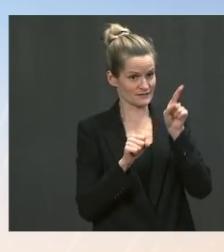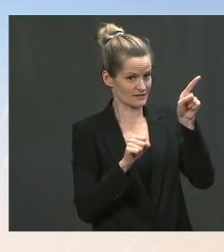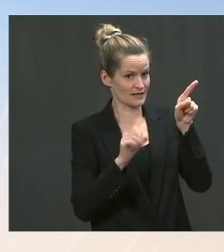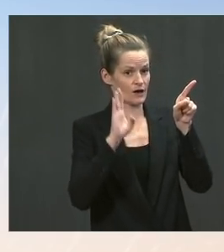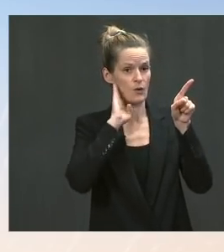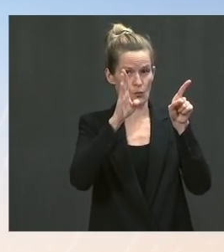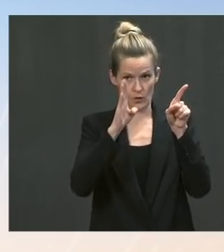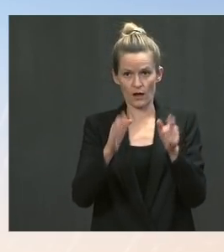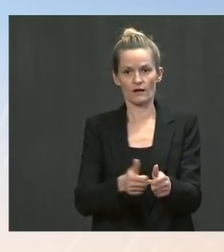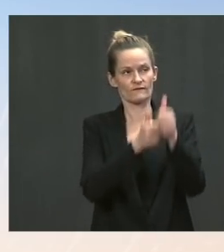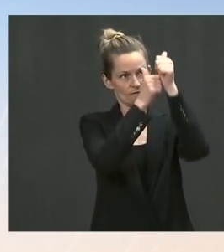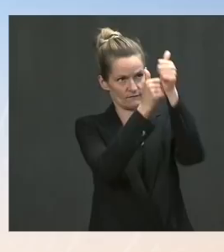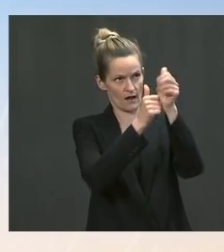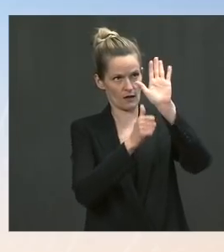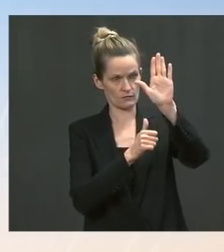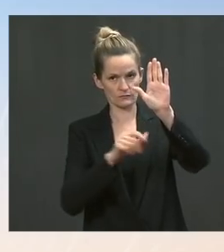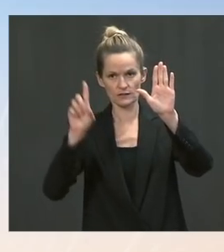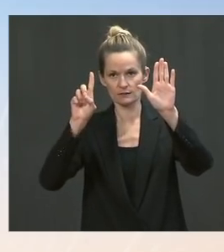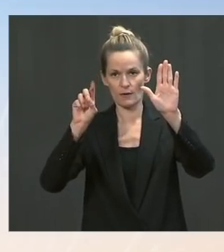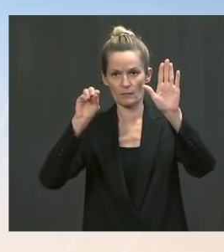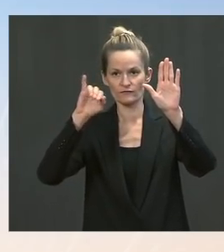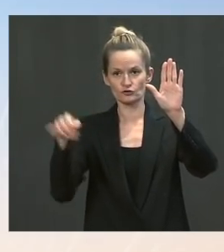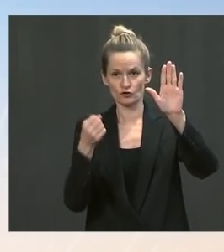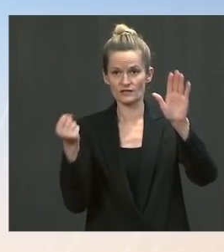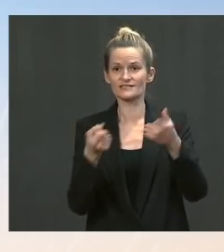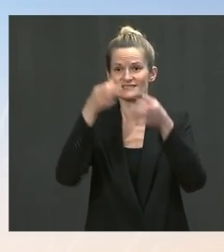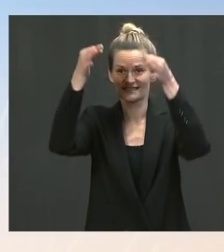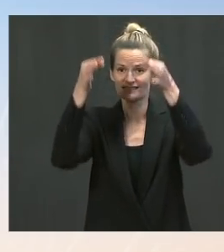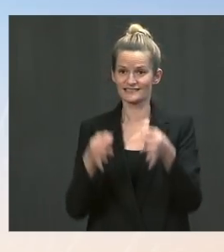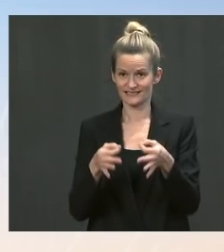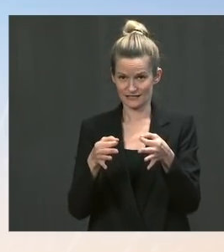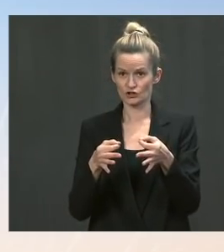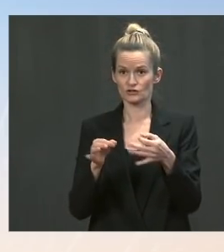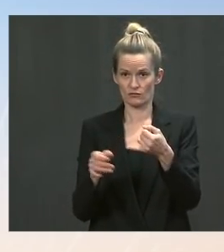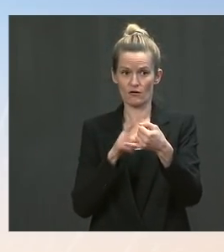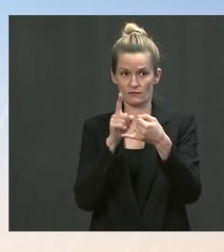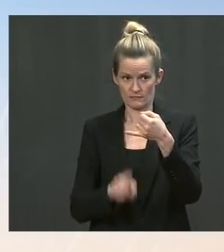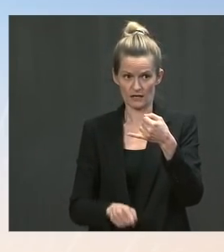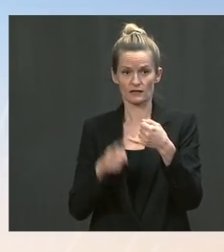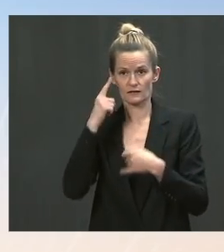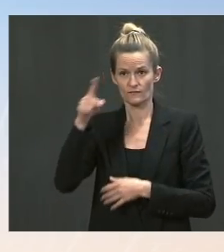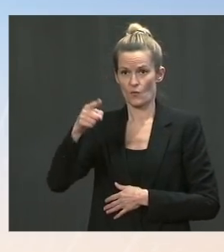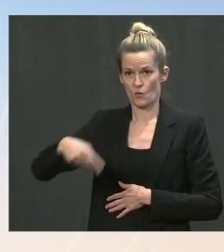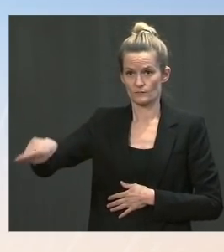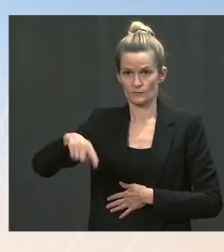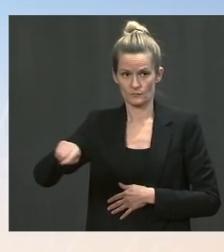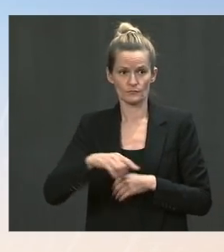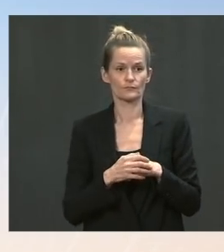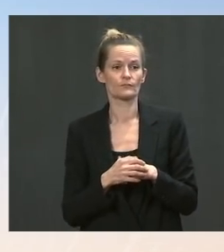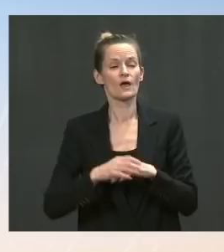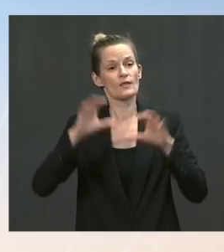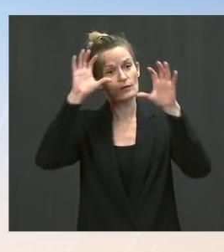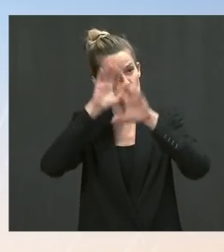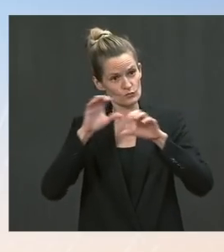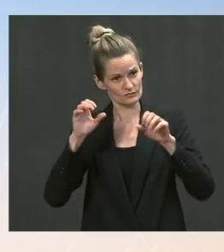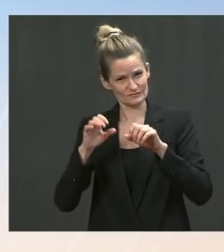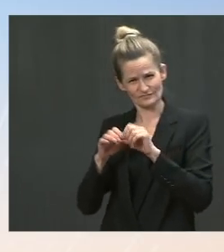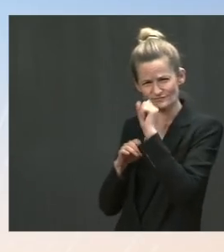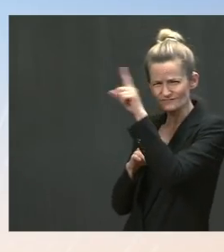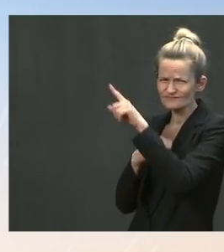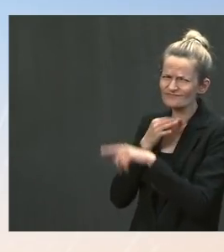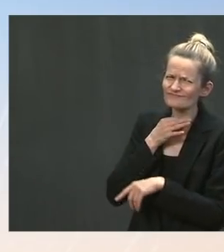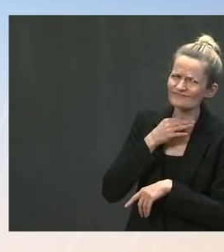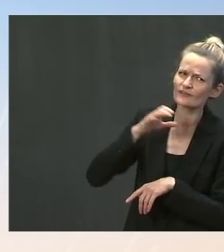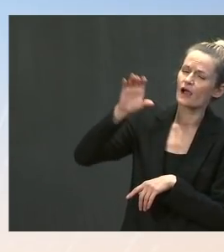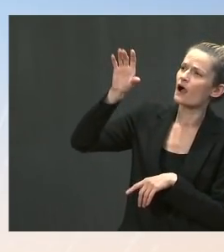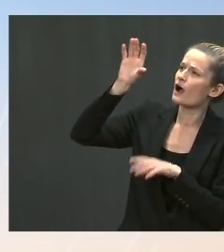to ask if the President supports a redo in the Amazon union matter. Does he is he calling for another vote on